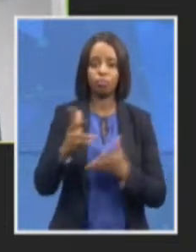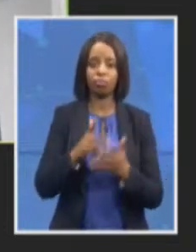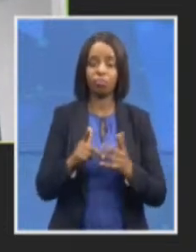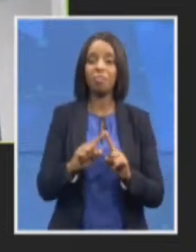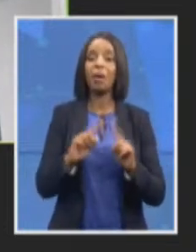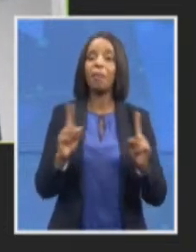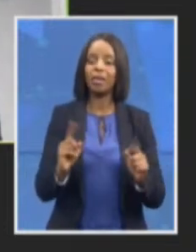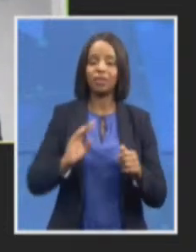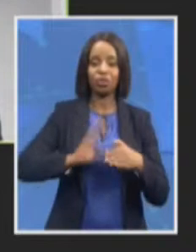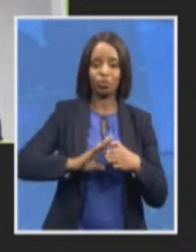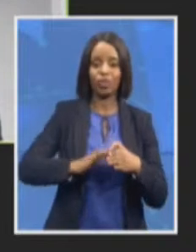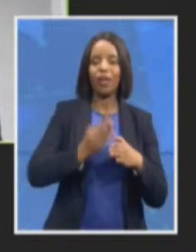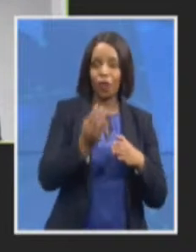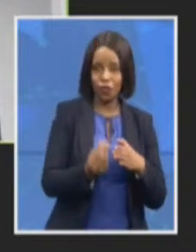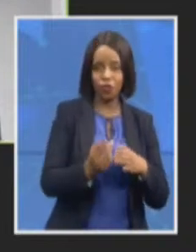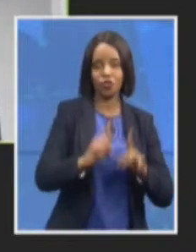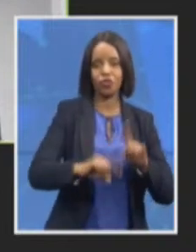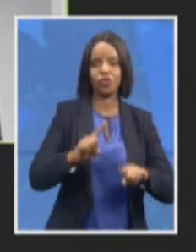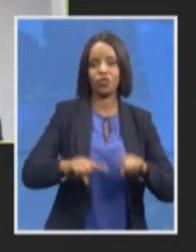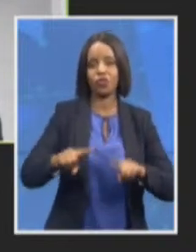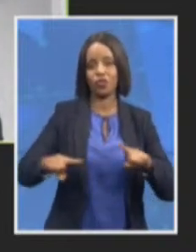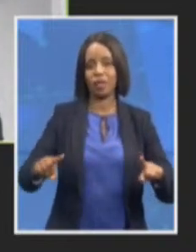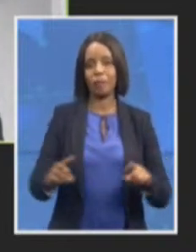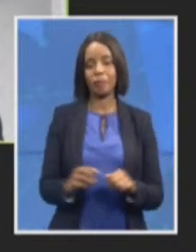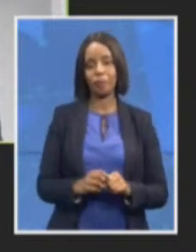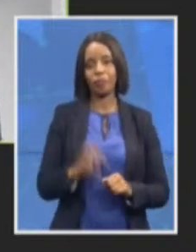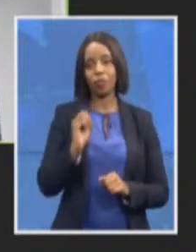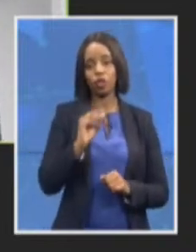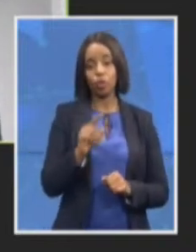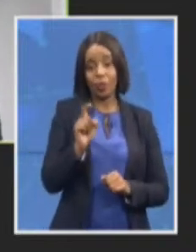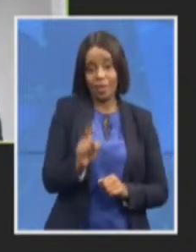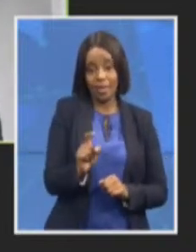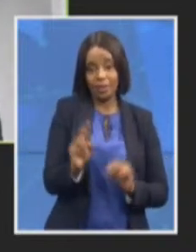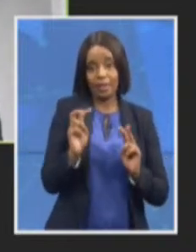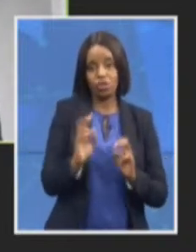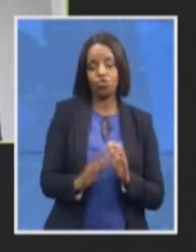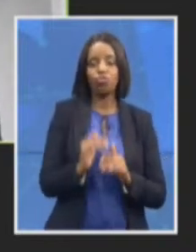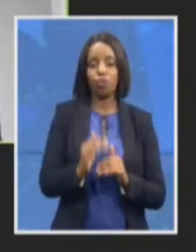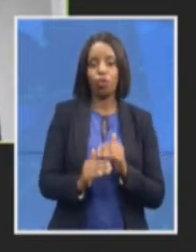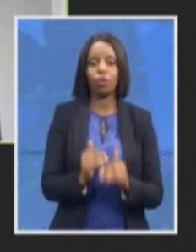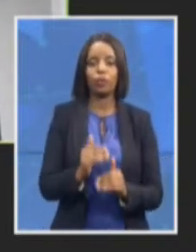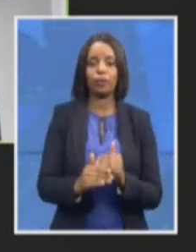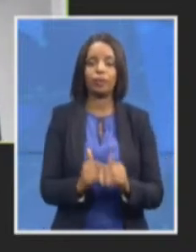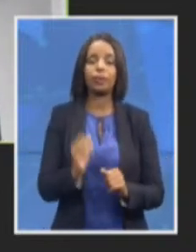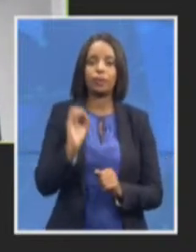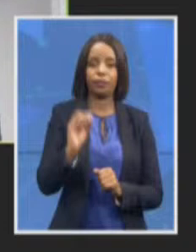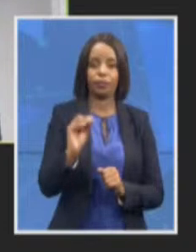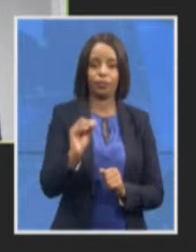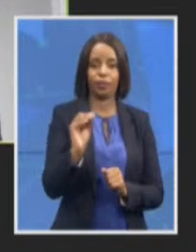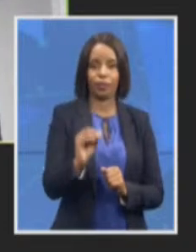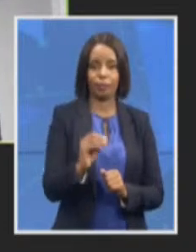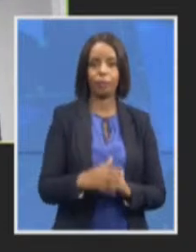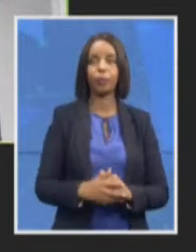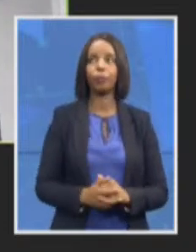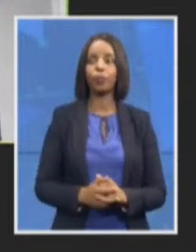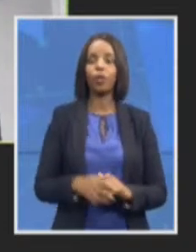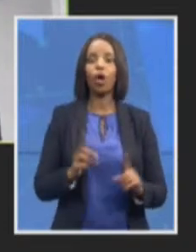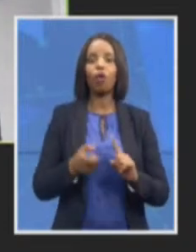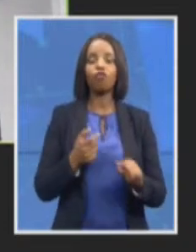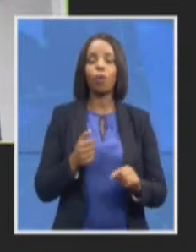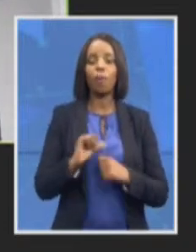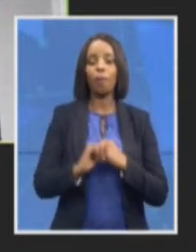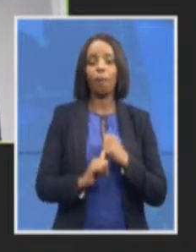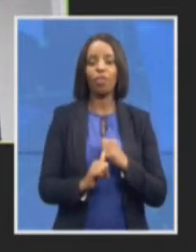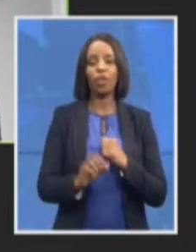in this matter we have actually from September this year we set up a new portfolio